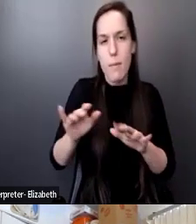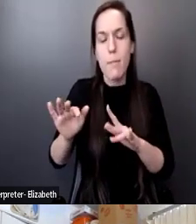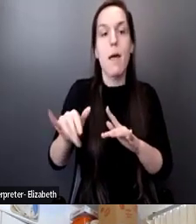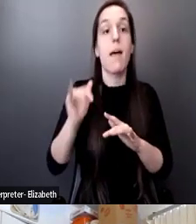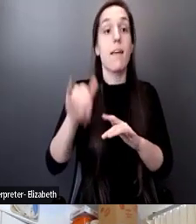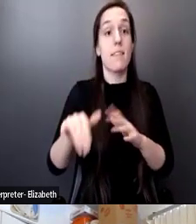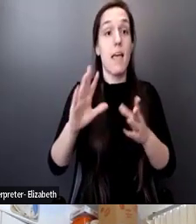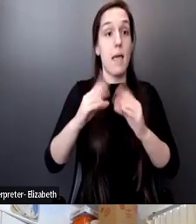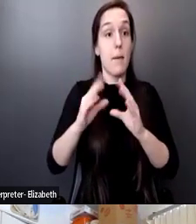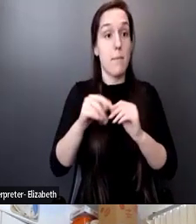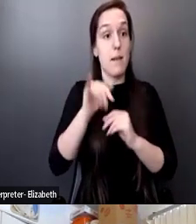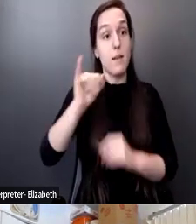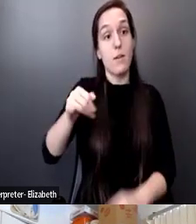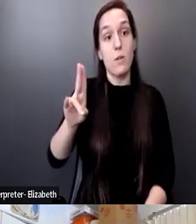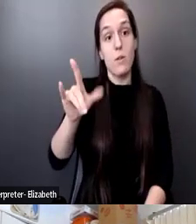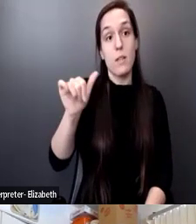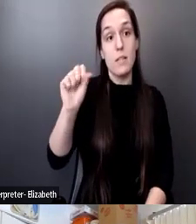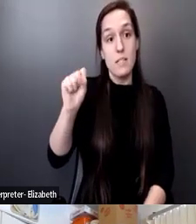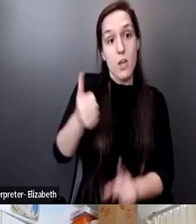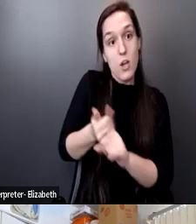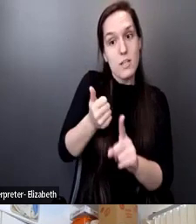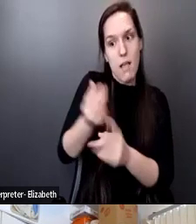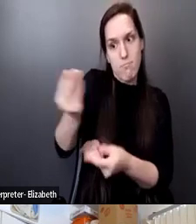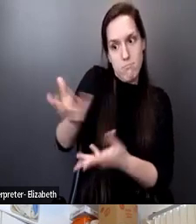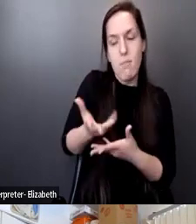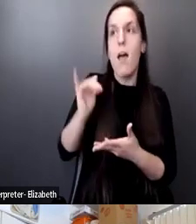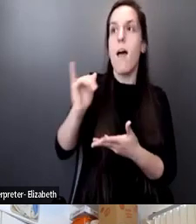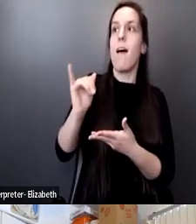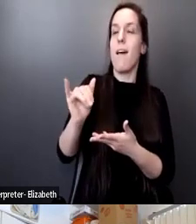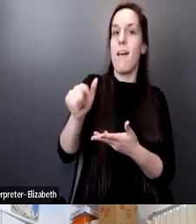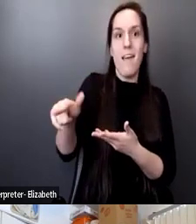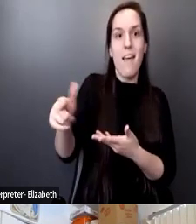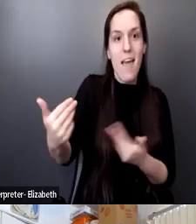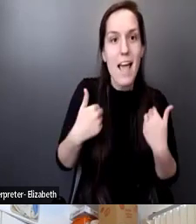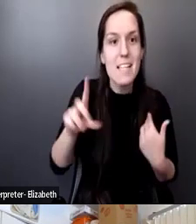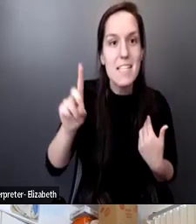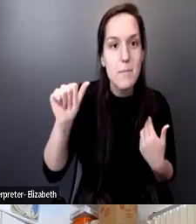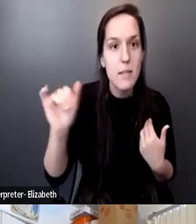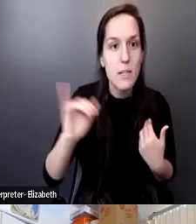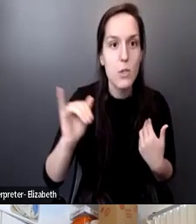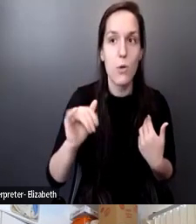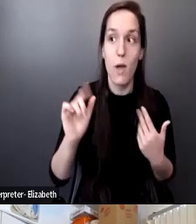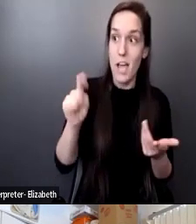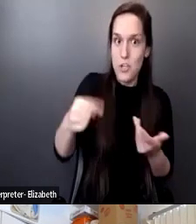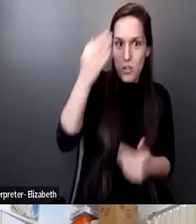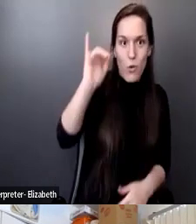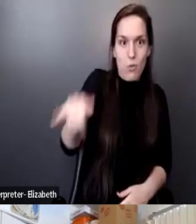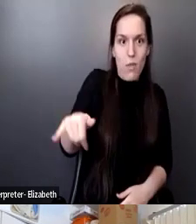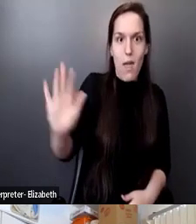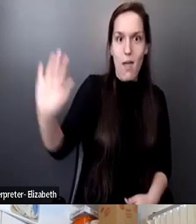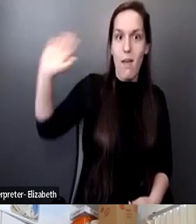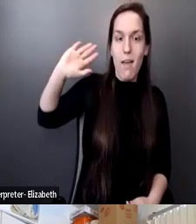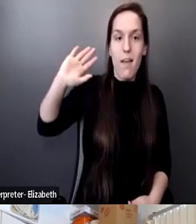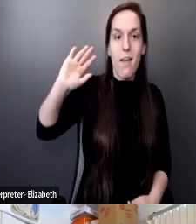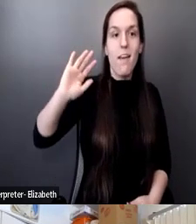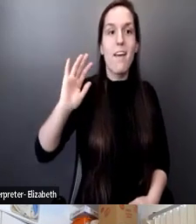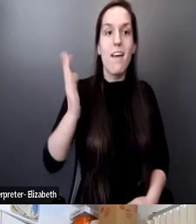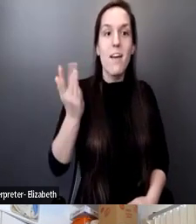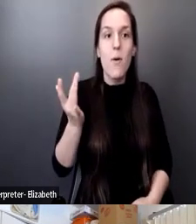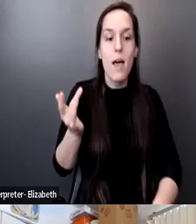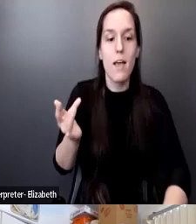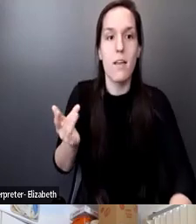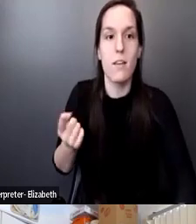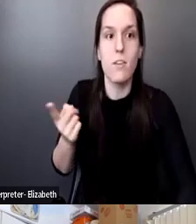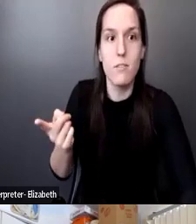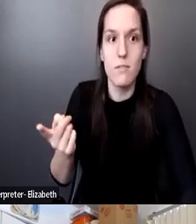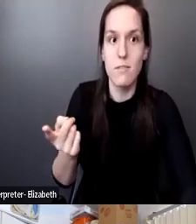disclosed that she's also a person with a disability, and I should have known because of how, you know, that she was